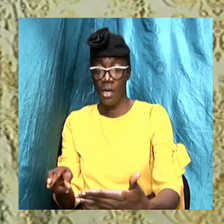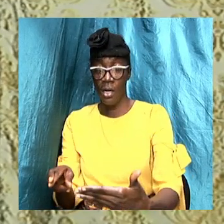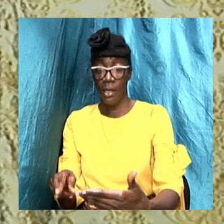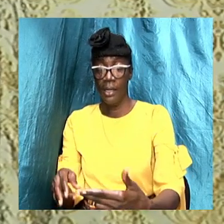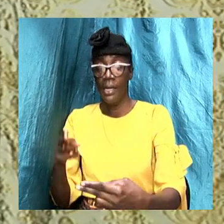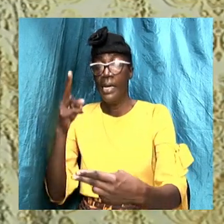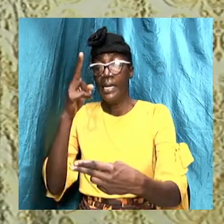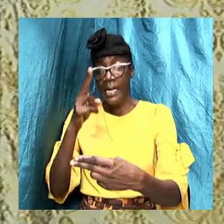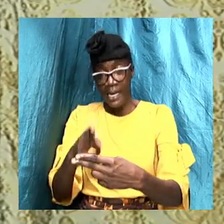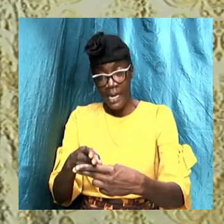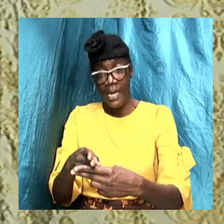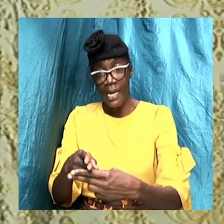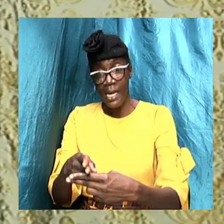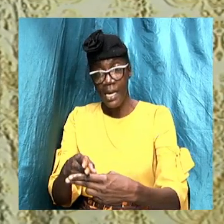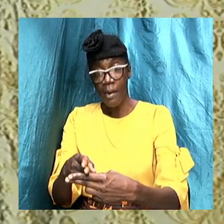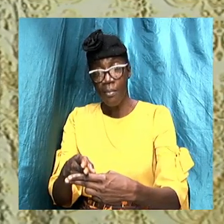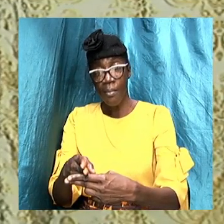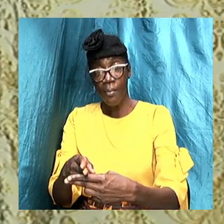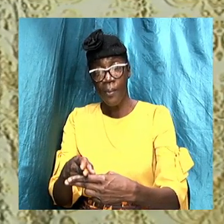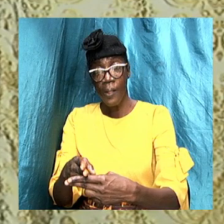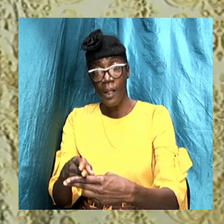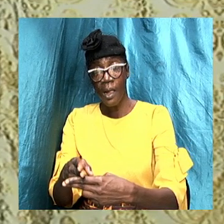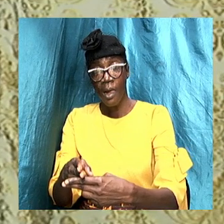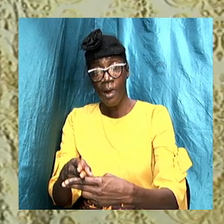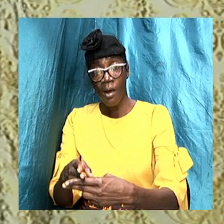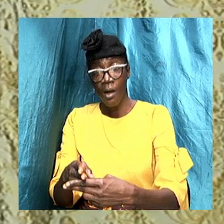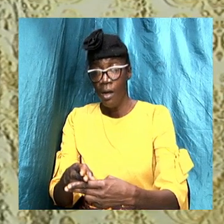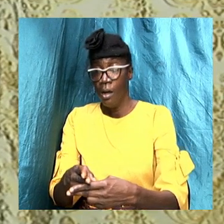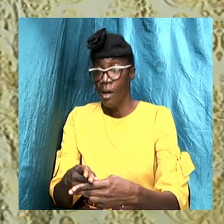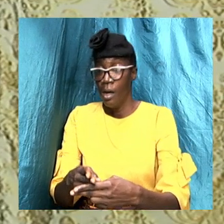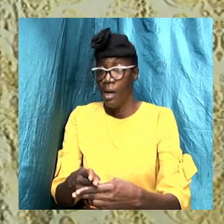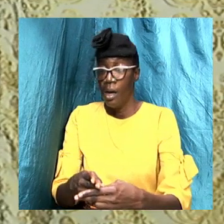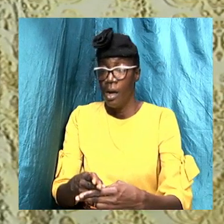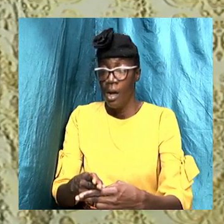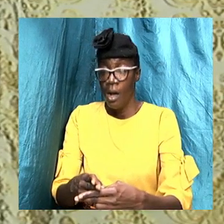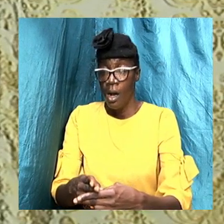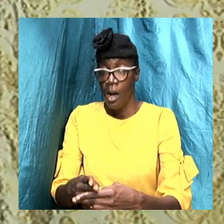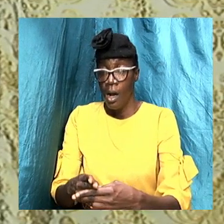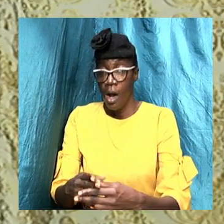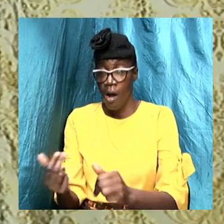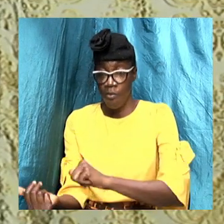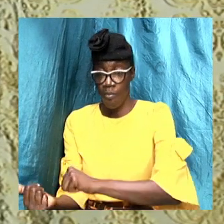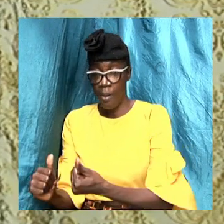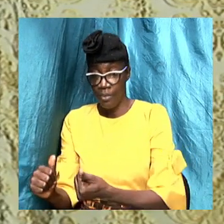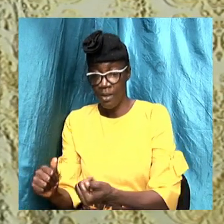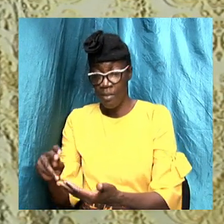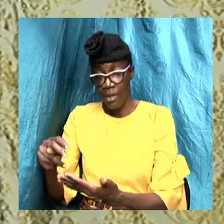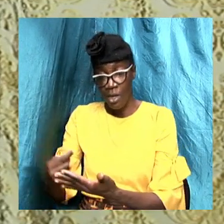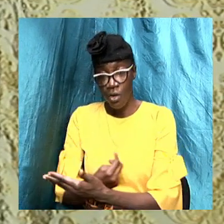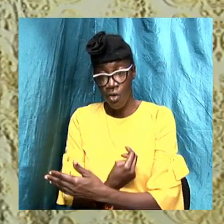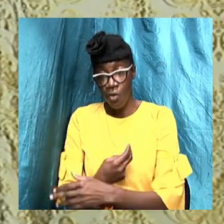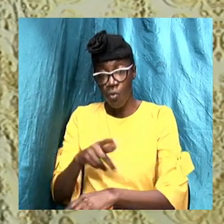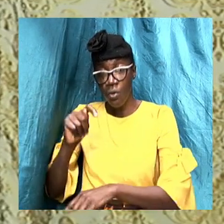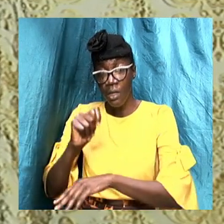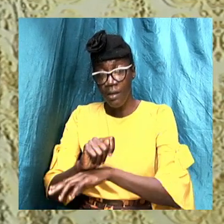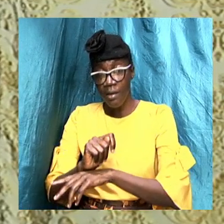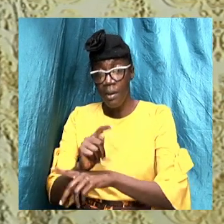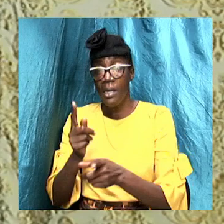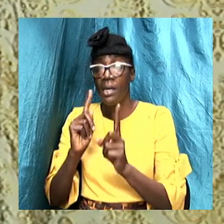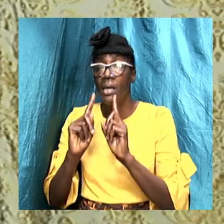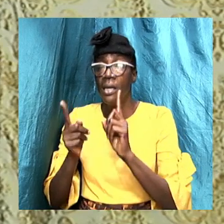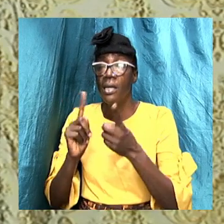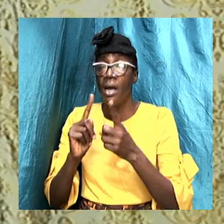name or formula associated with an act of baptism in the New Testament it describes